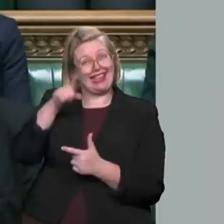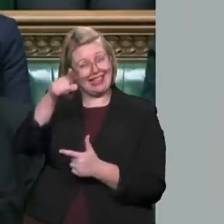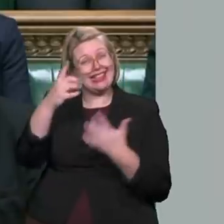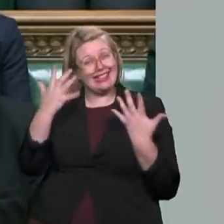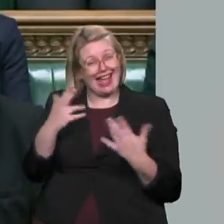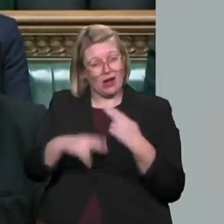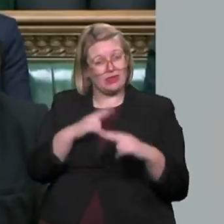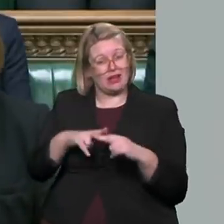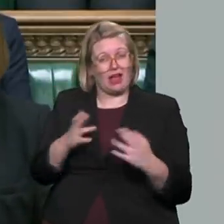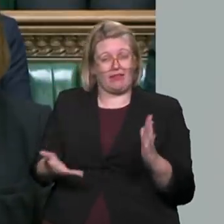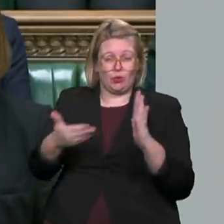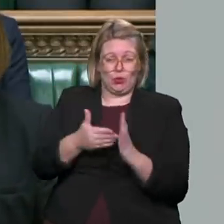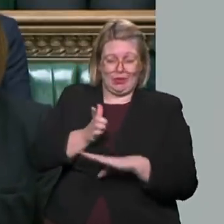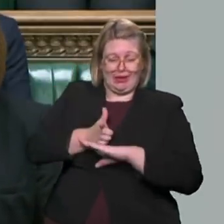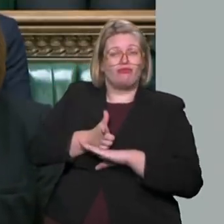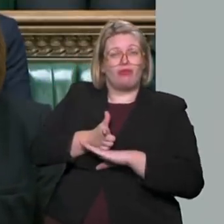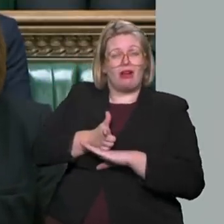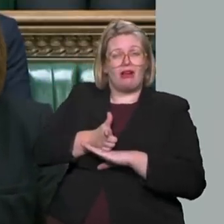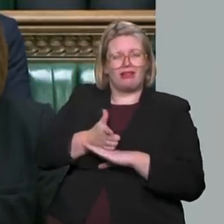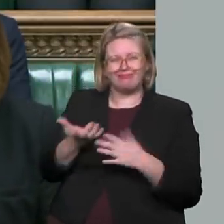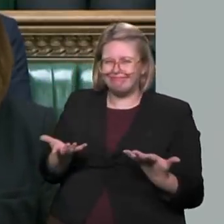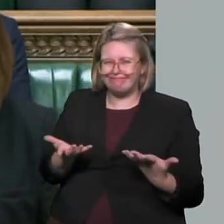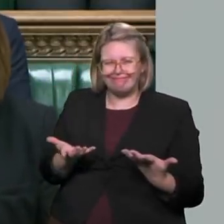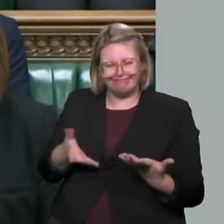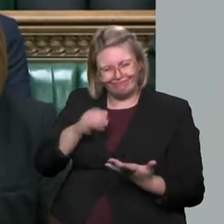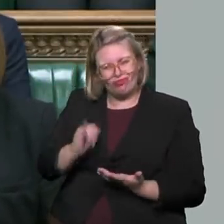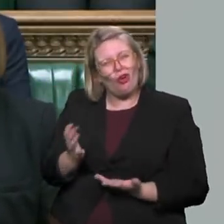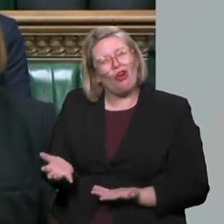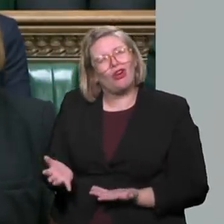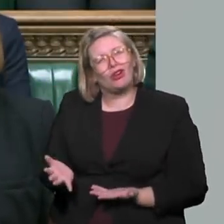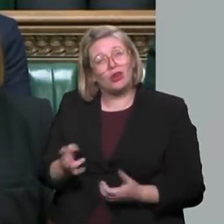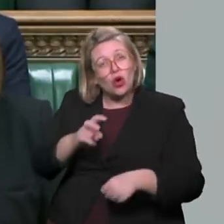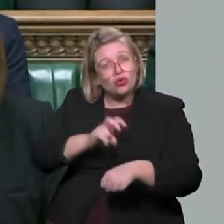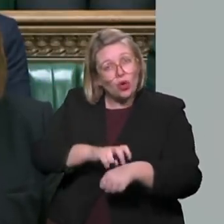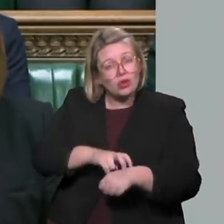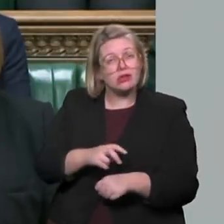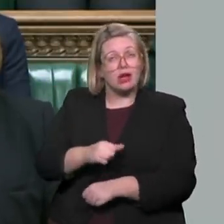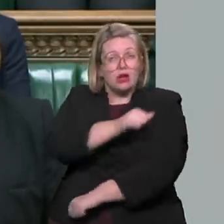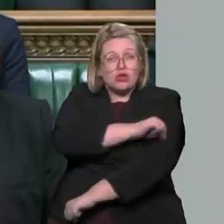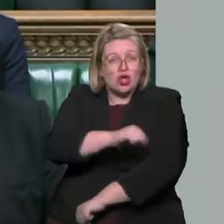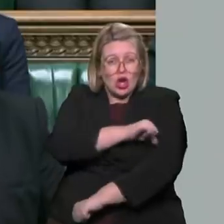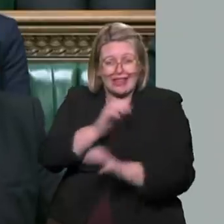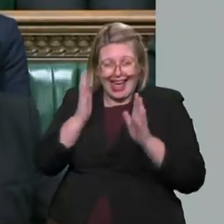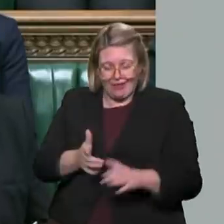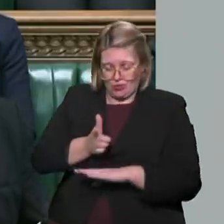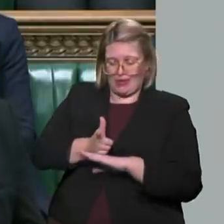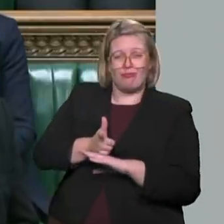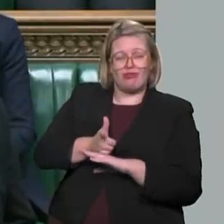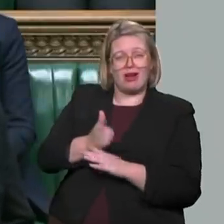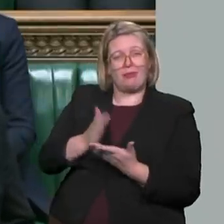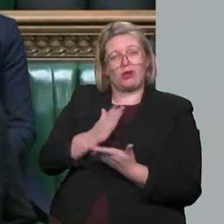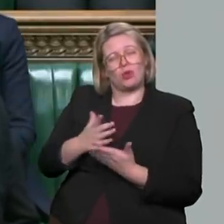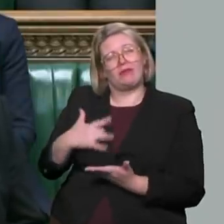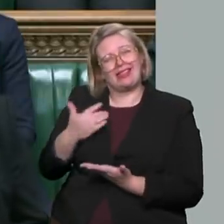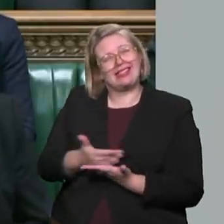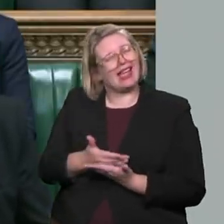cameras. It simply is not right that doctors and nurses should have to go to such lengths just to feel safe